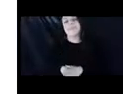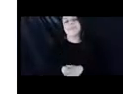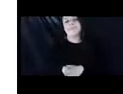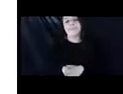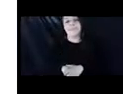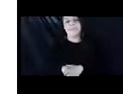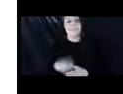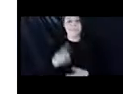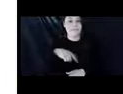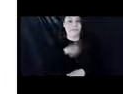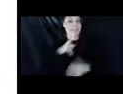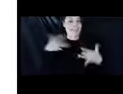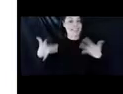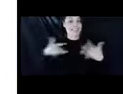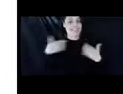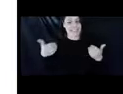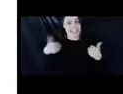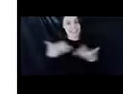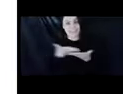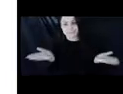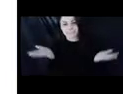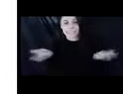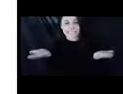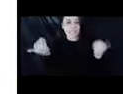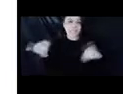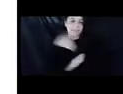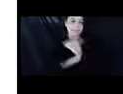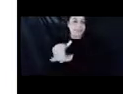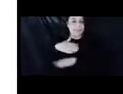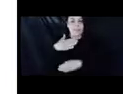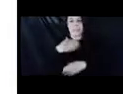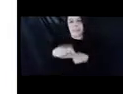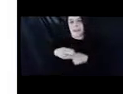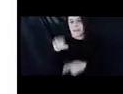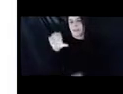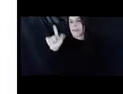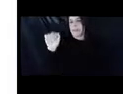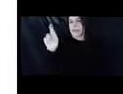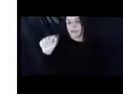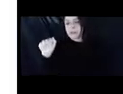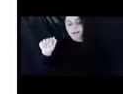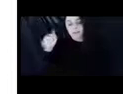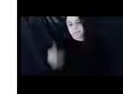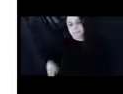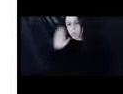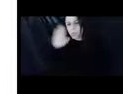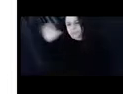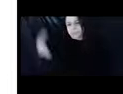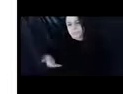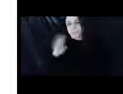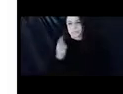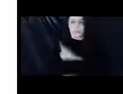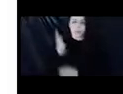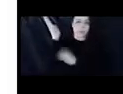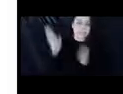We're really excited to have you here this evening. My name is Clara and I'm going to be introducing our speakers